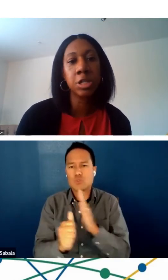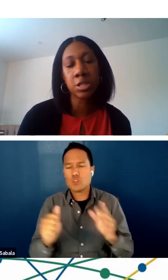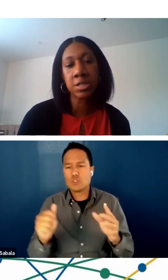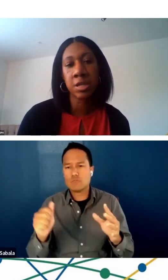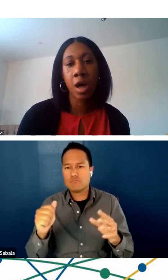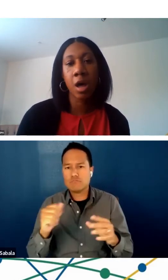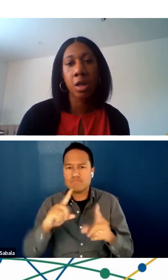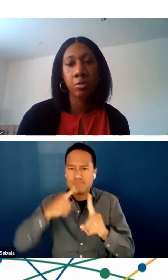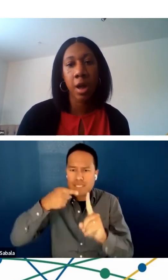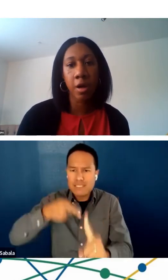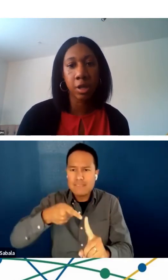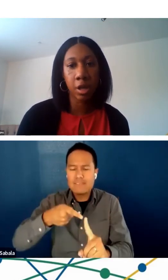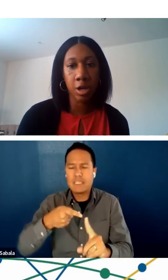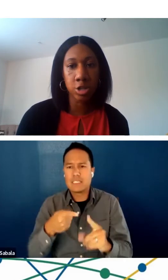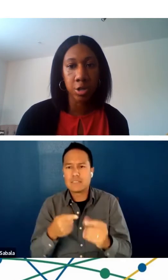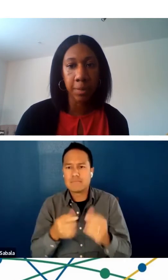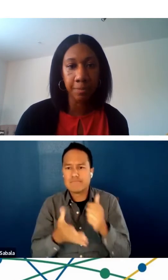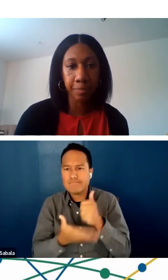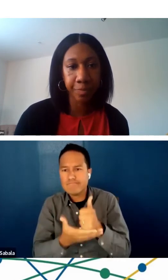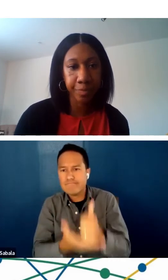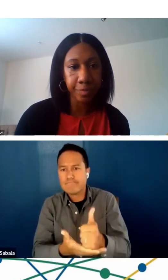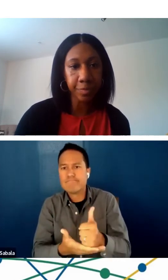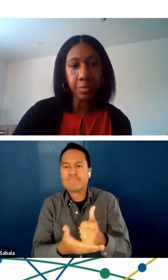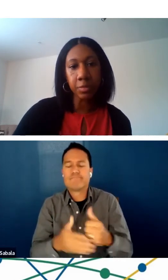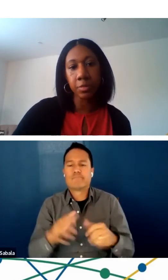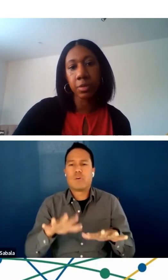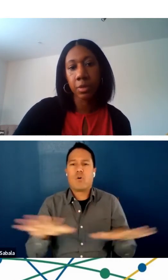to regions throughout the country.